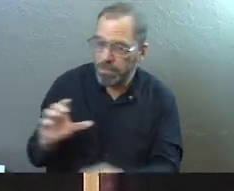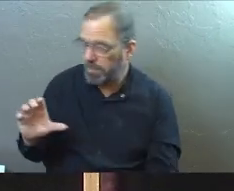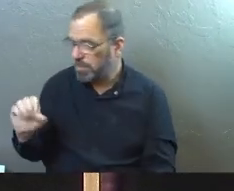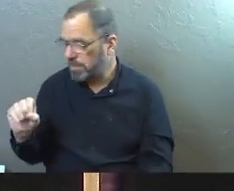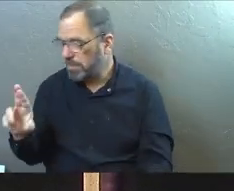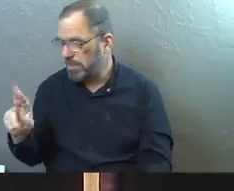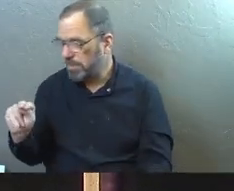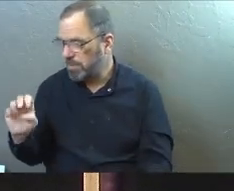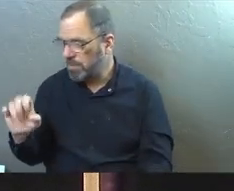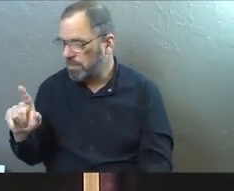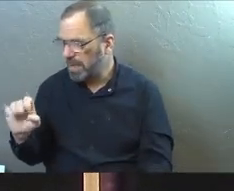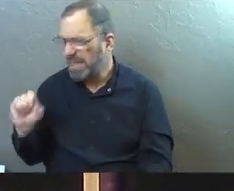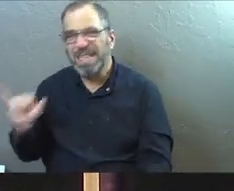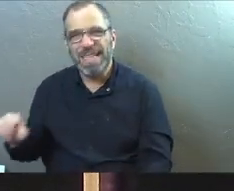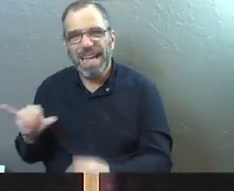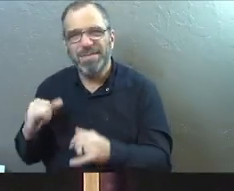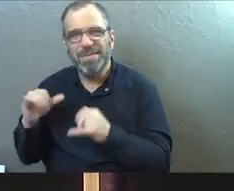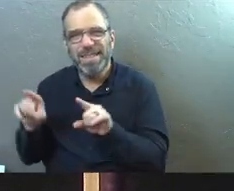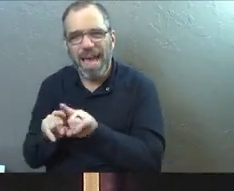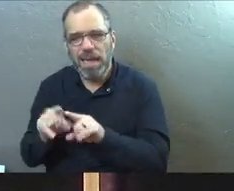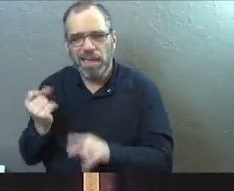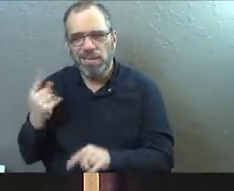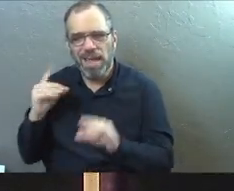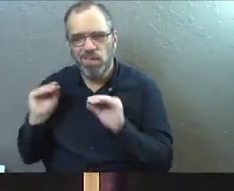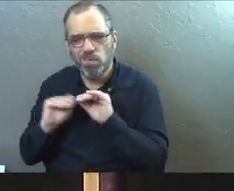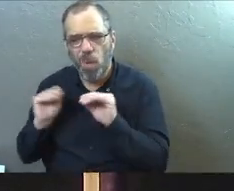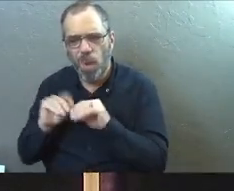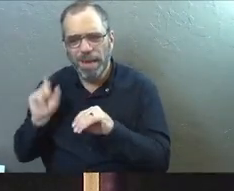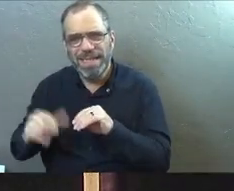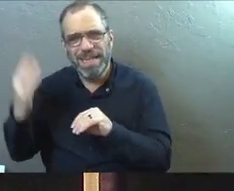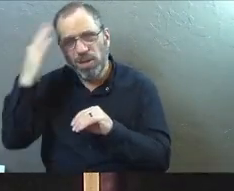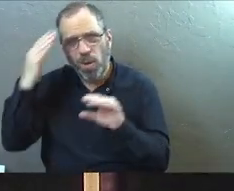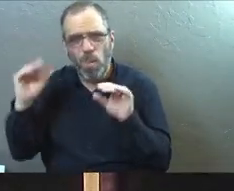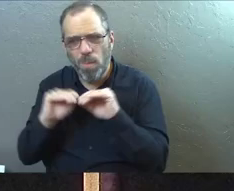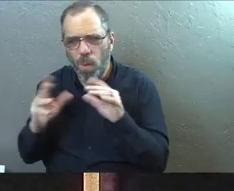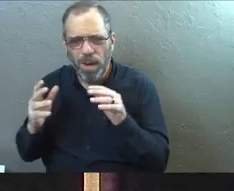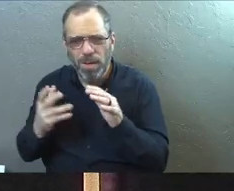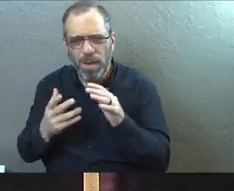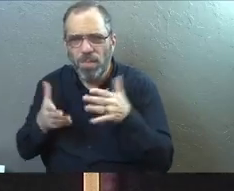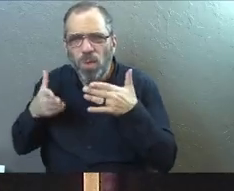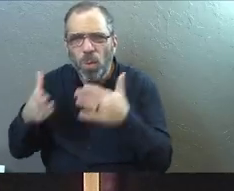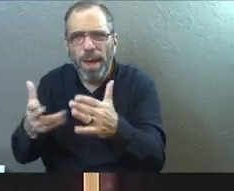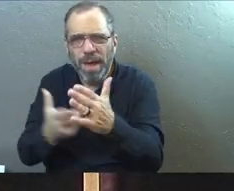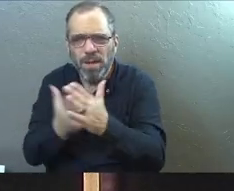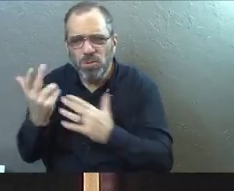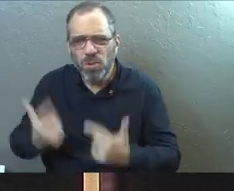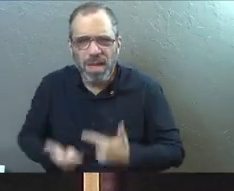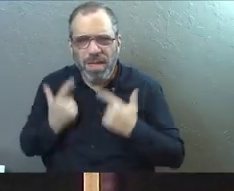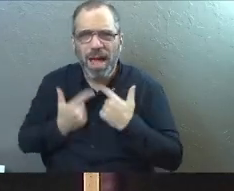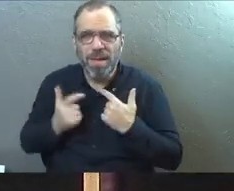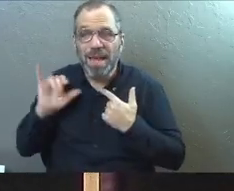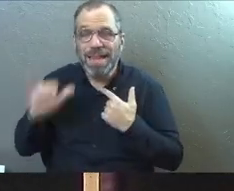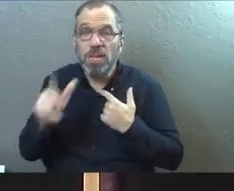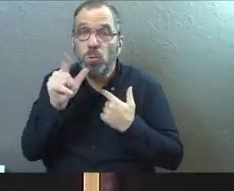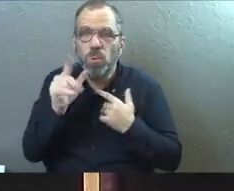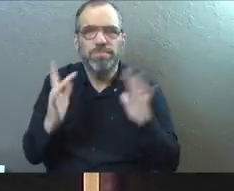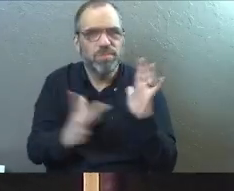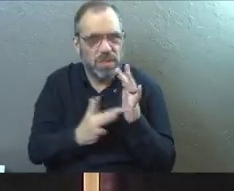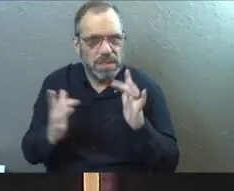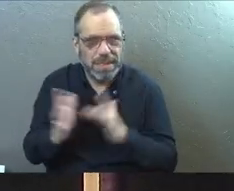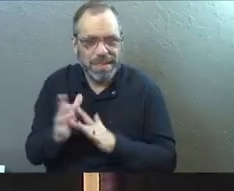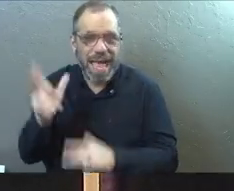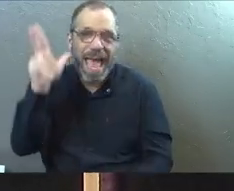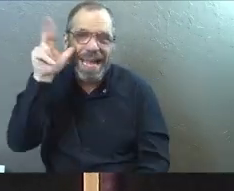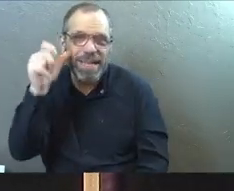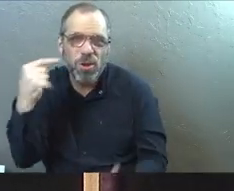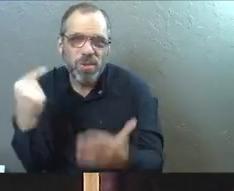Cornelius is somebody in that spot. He understands there's something more, but he needs to know that the way, the truth, and the life is Jesus Christ and he needs to